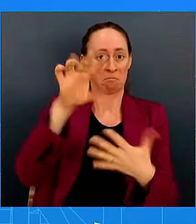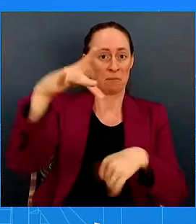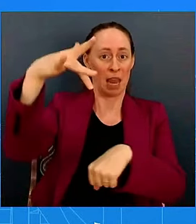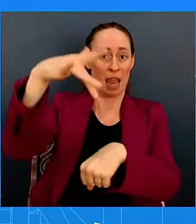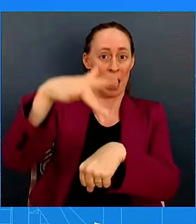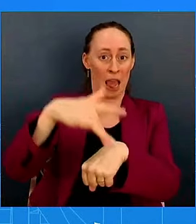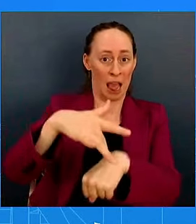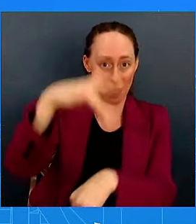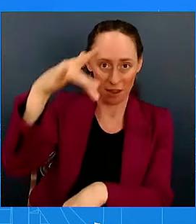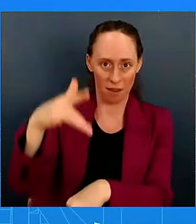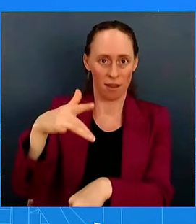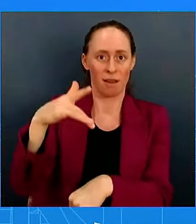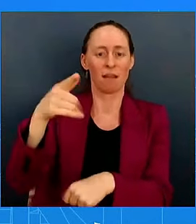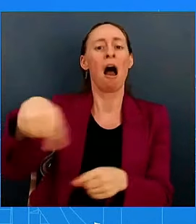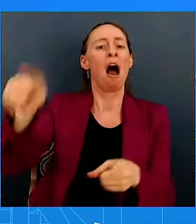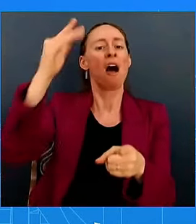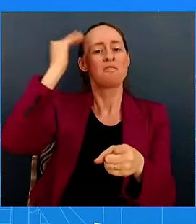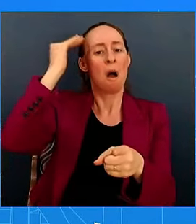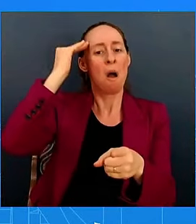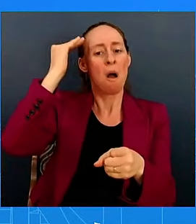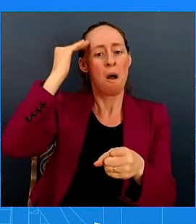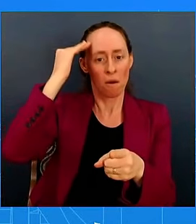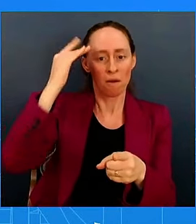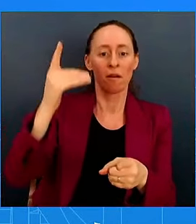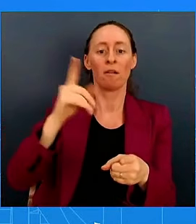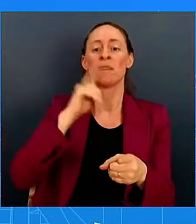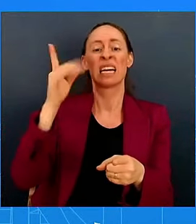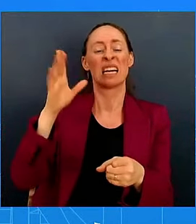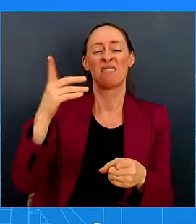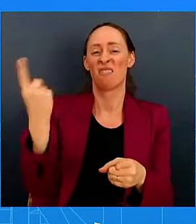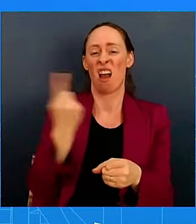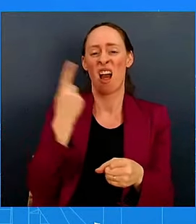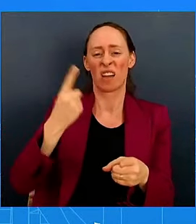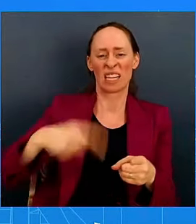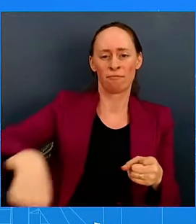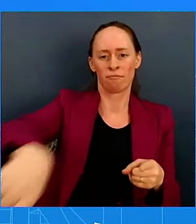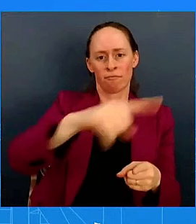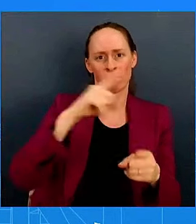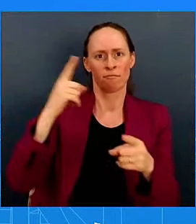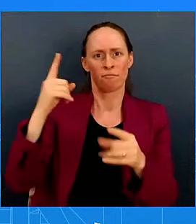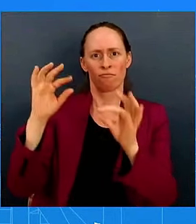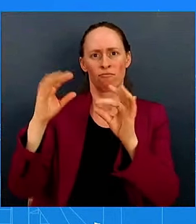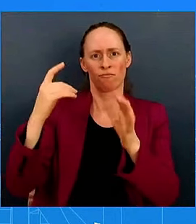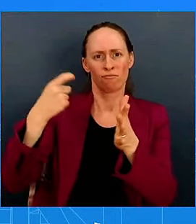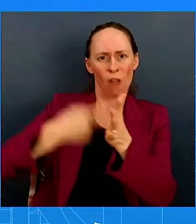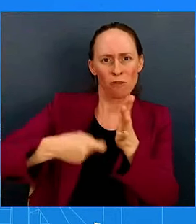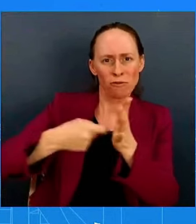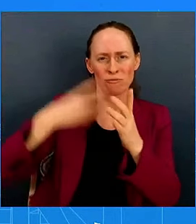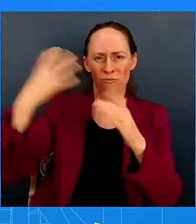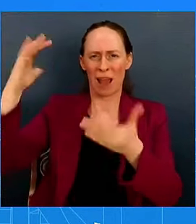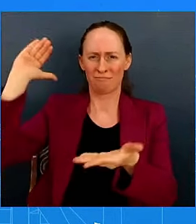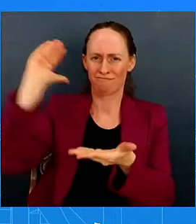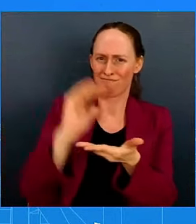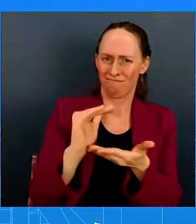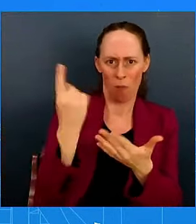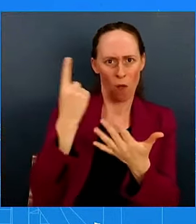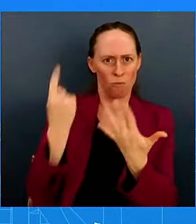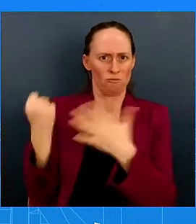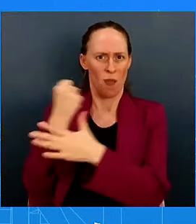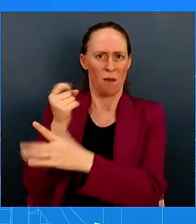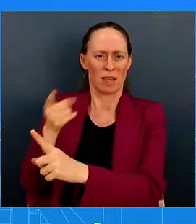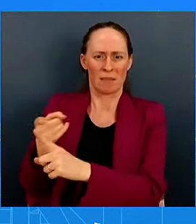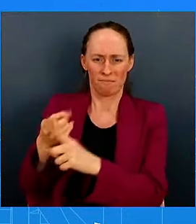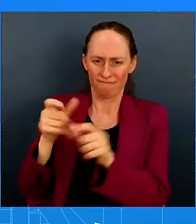economic policy, a priority for him in the past three and a half years. And so that is something that we're going to continue